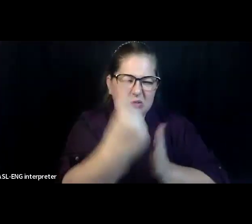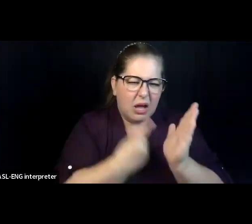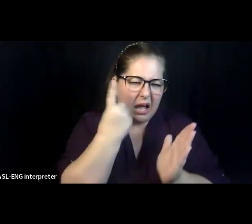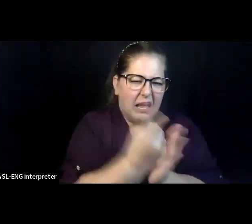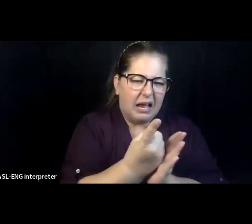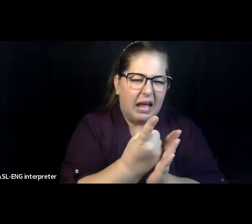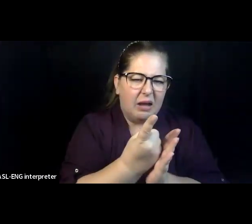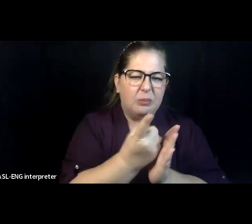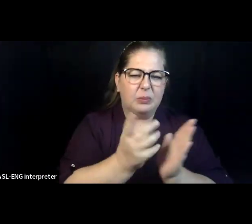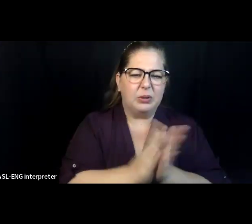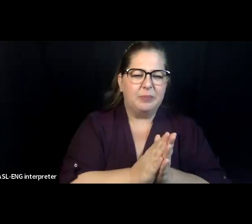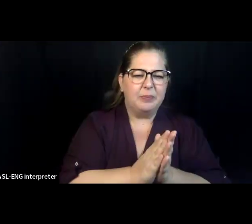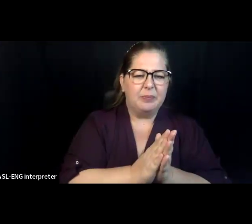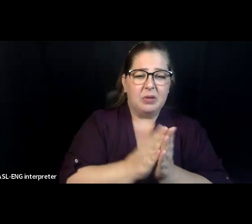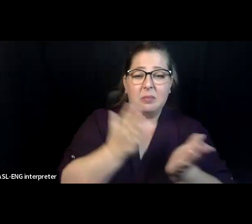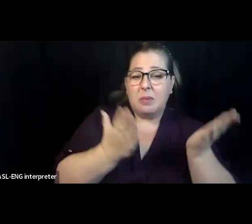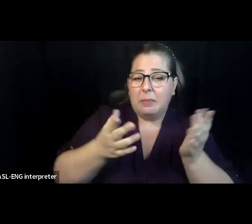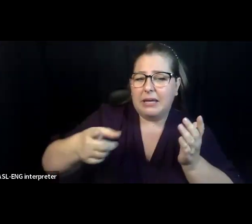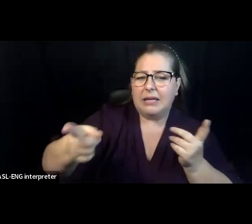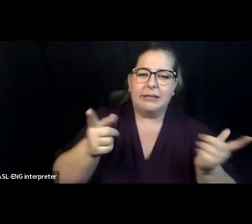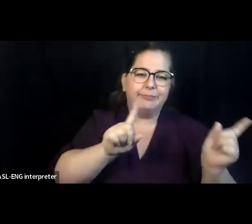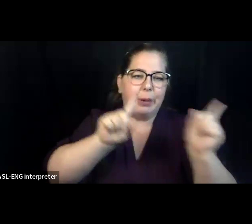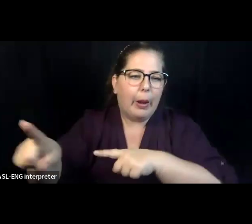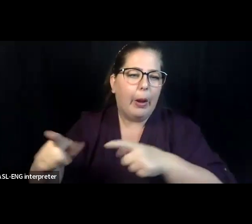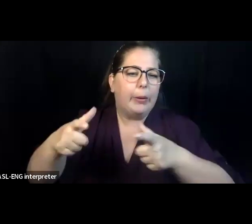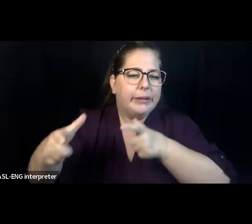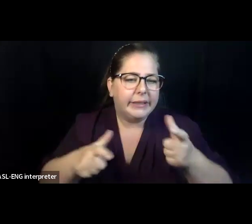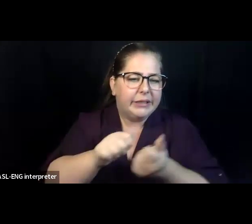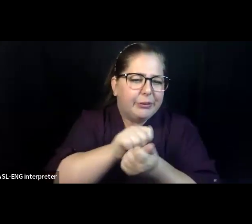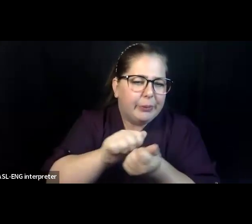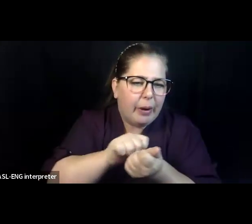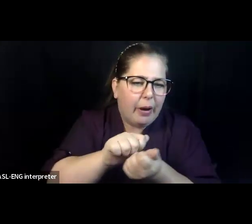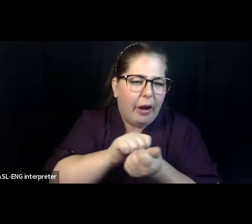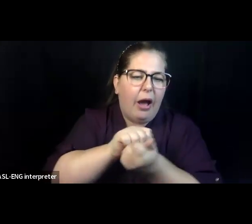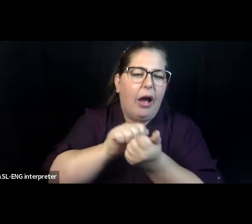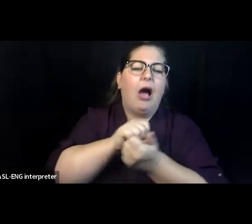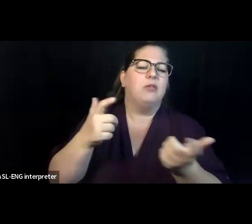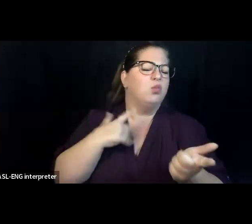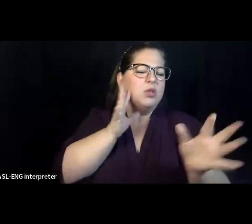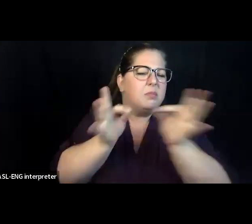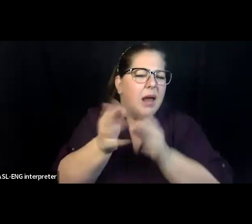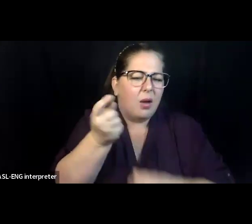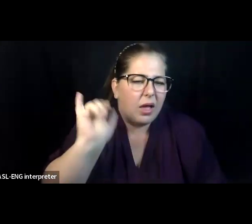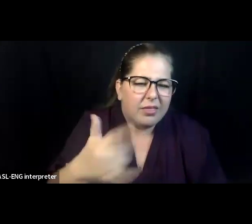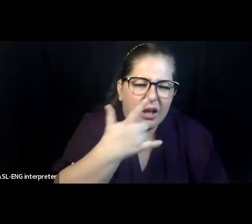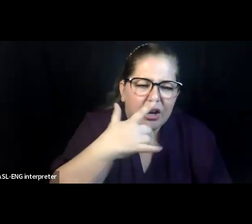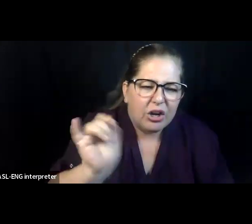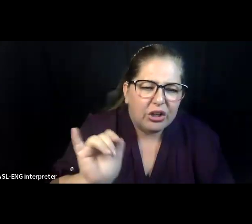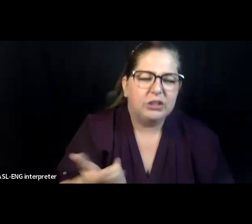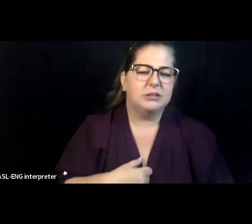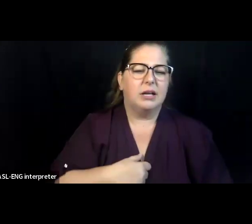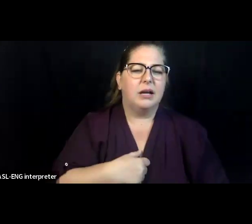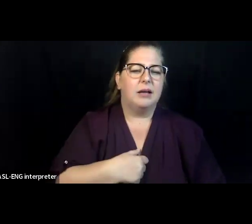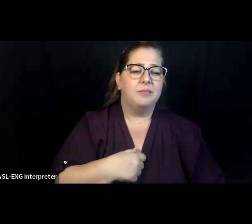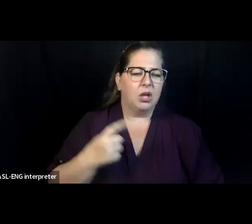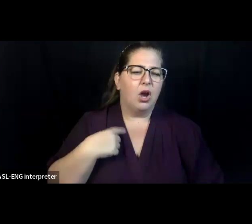intense program. It's just like hanging. Um, and Superfest will be from, uh, this year co-run